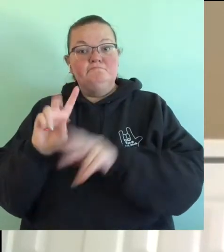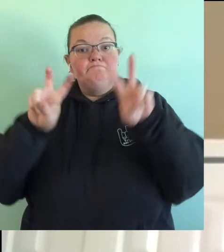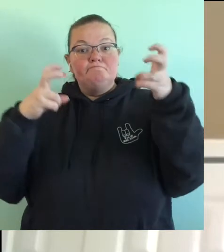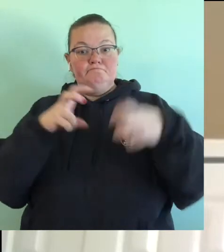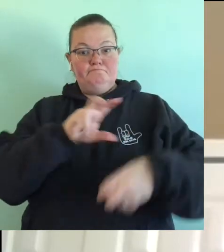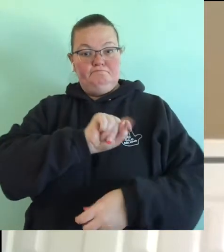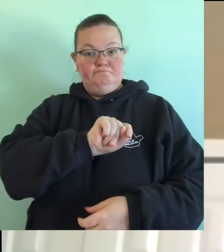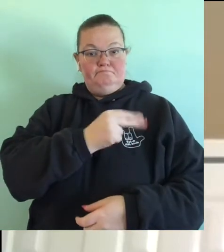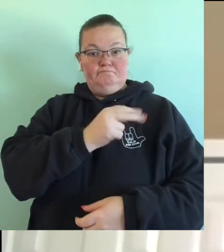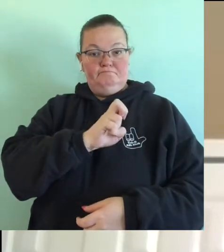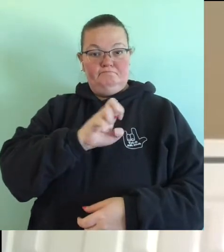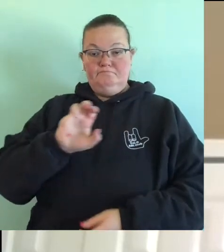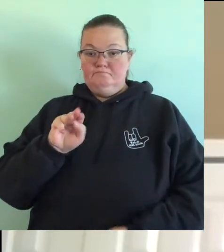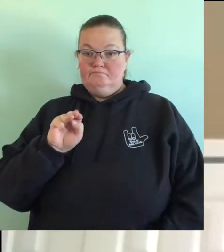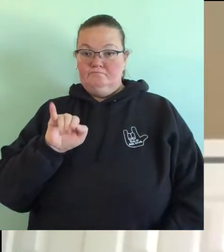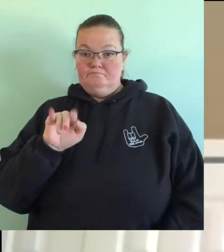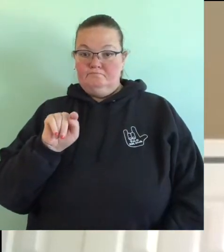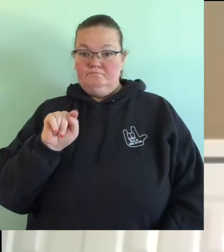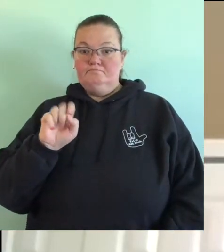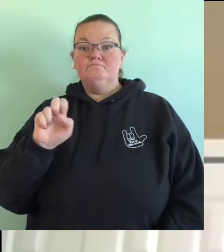this one is called The Mitten.